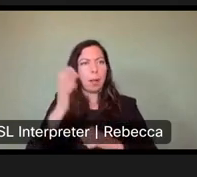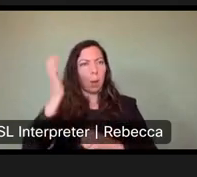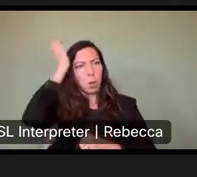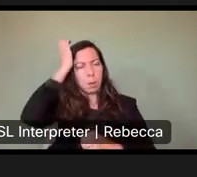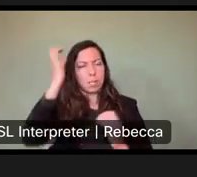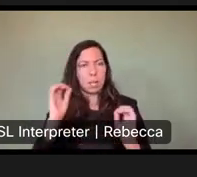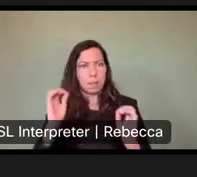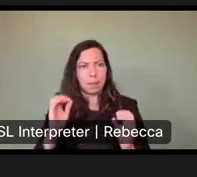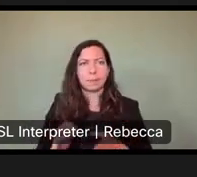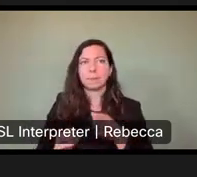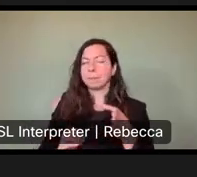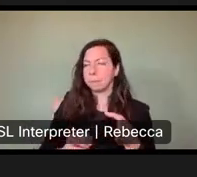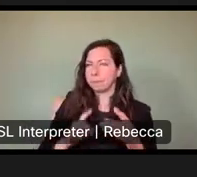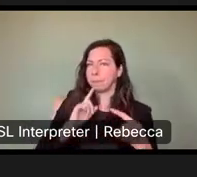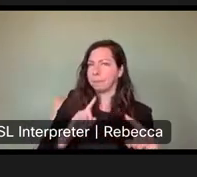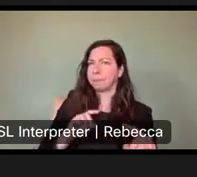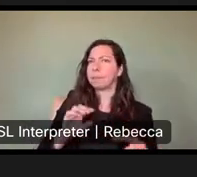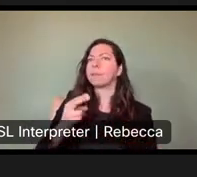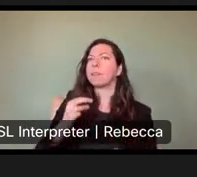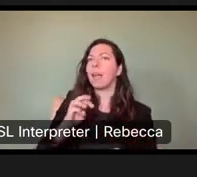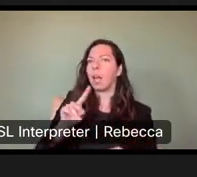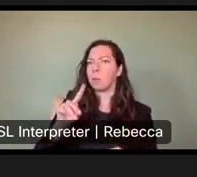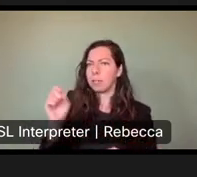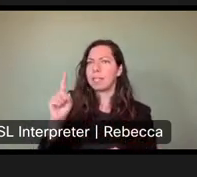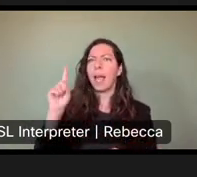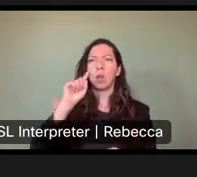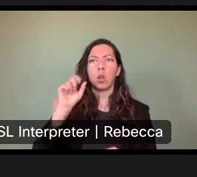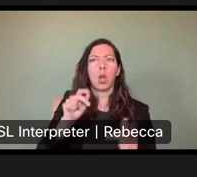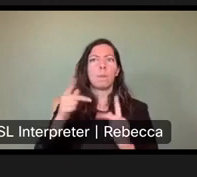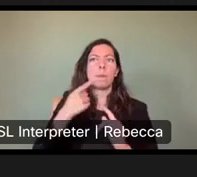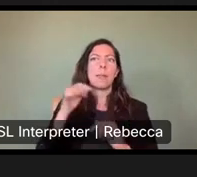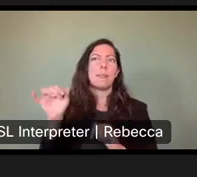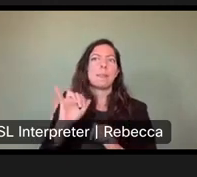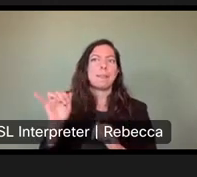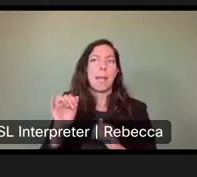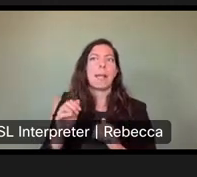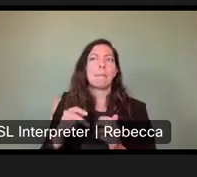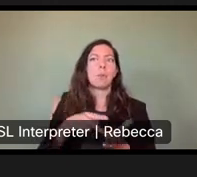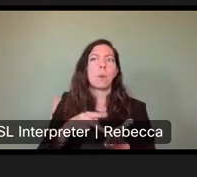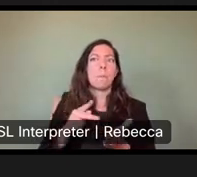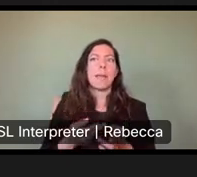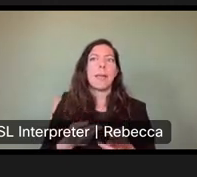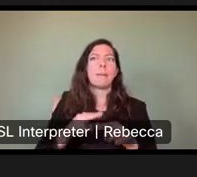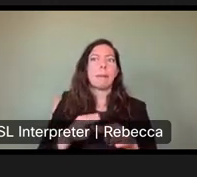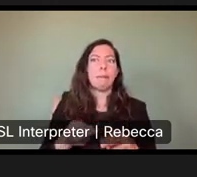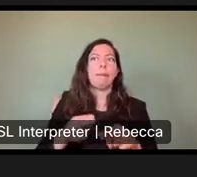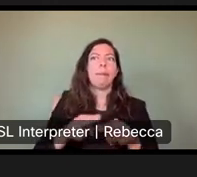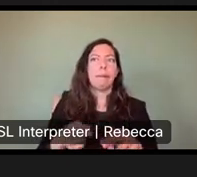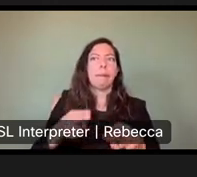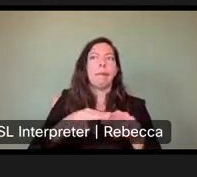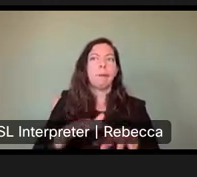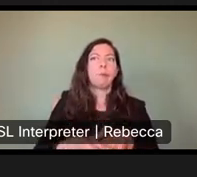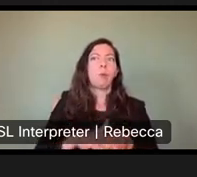heard about doing it incrementally. And, and I just want everybody to understand. We haven't been asleep on the wheel here, uh, with our fees.